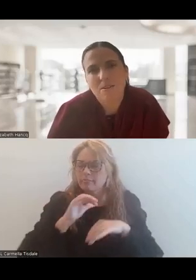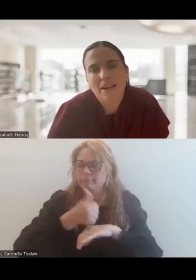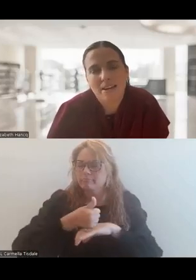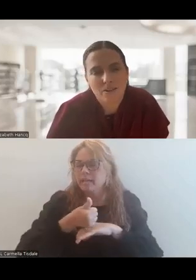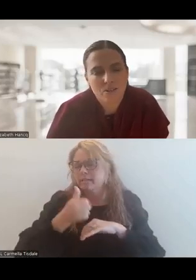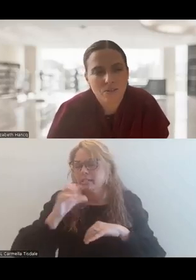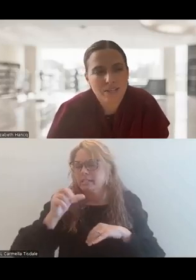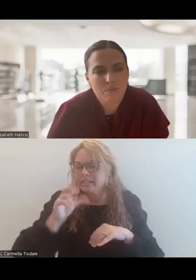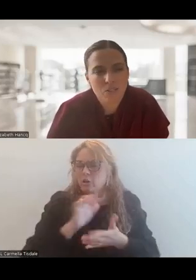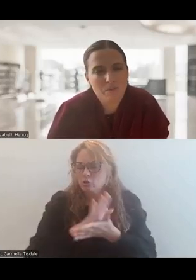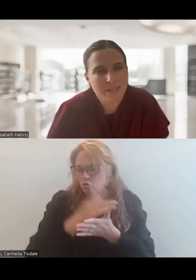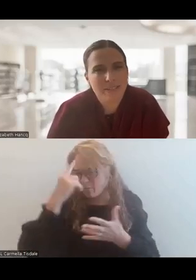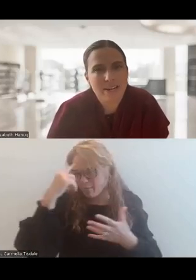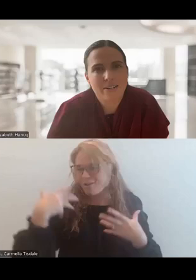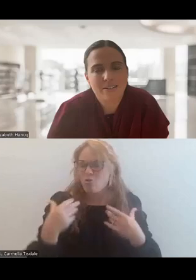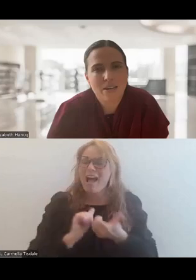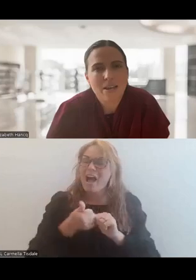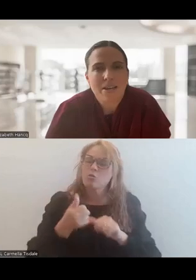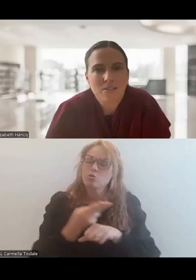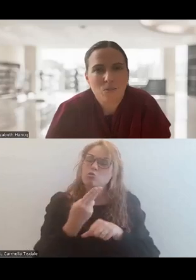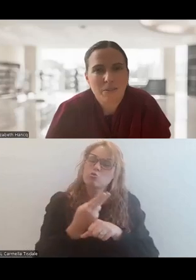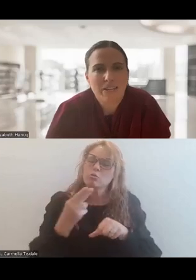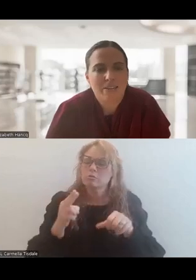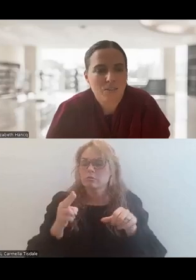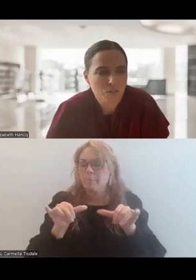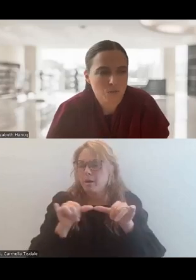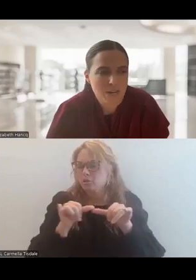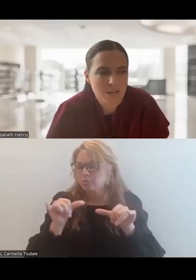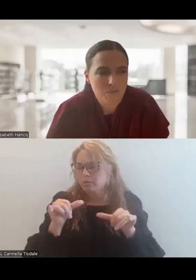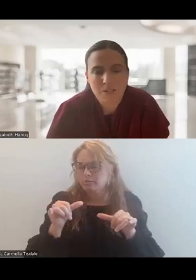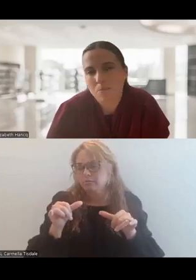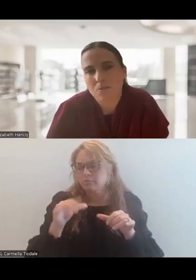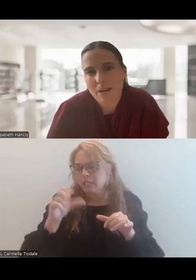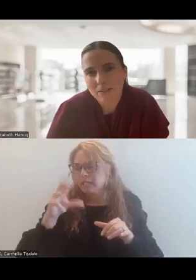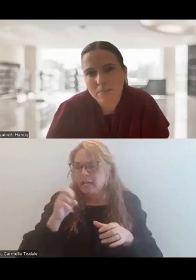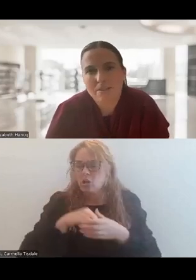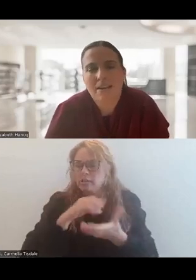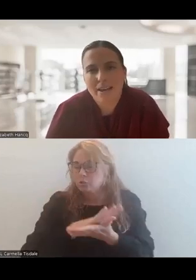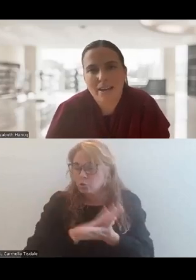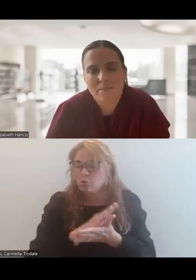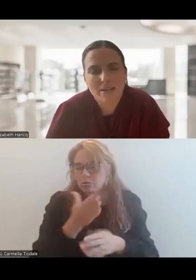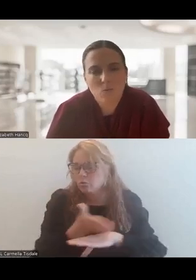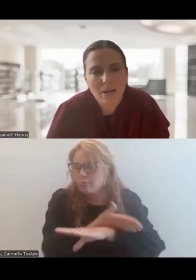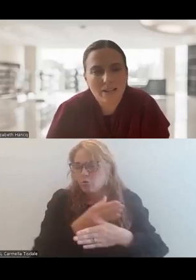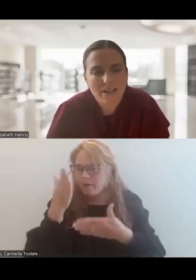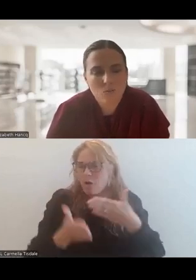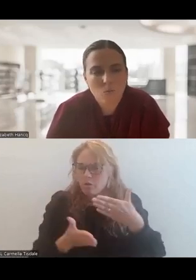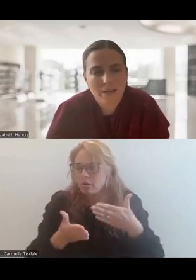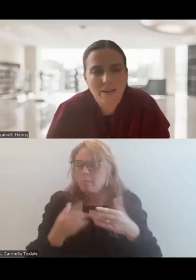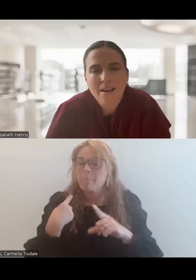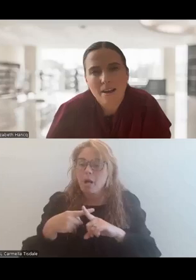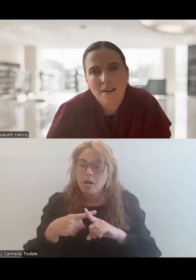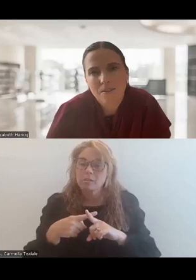health and how to utilize measurement-based care in school mental health to really improve outcomes, as well